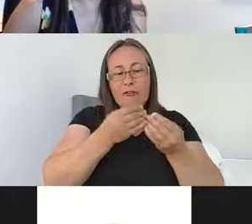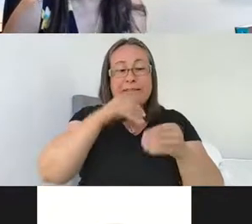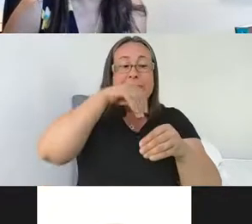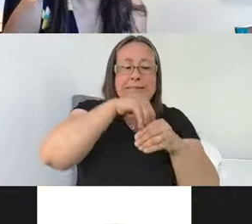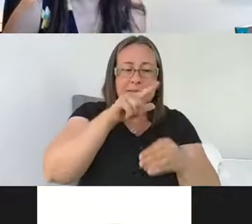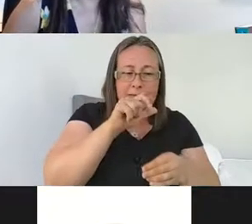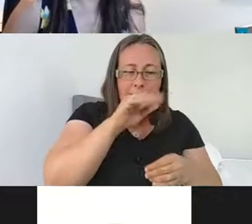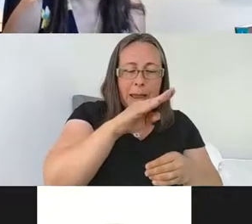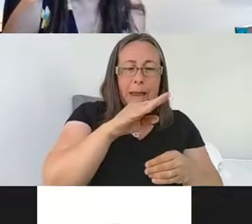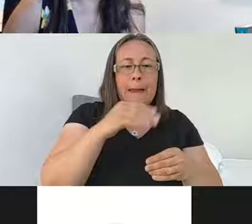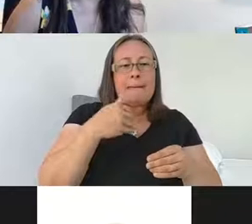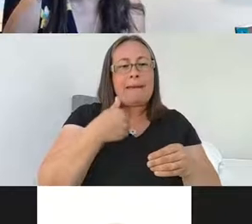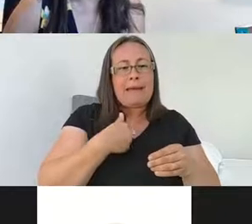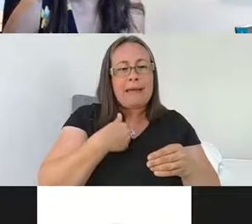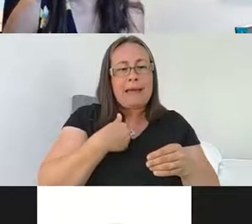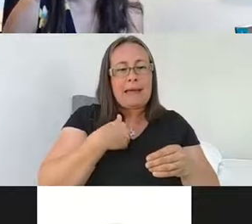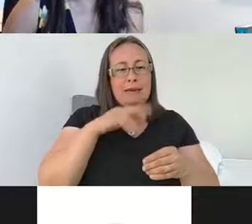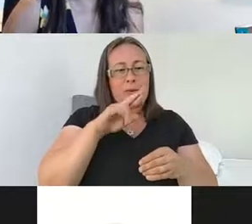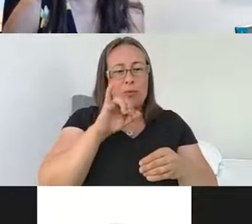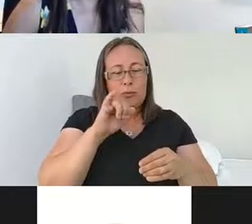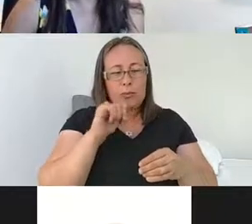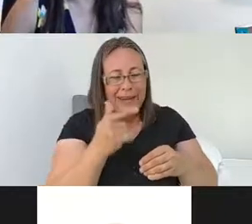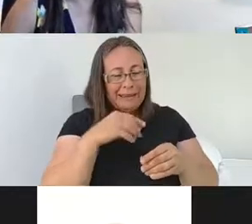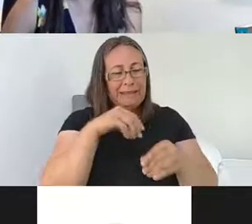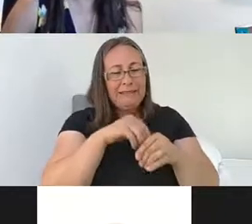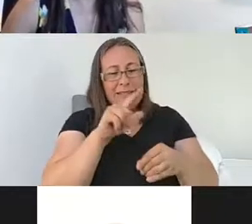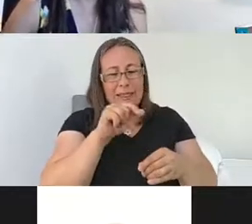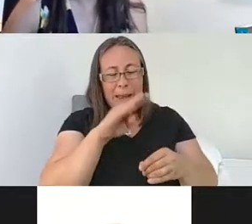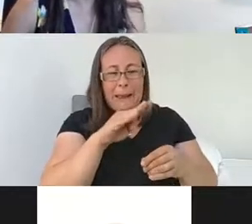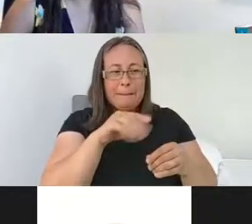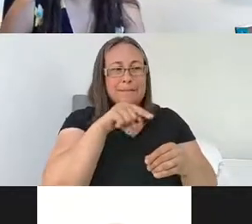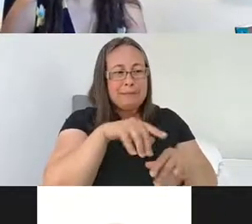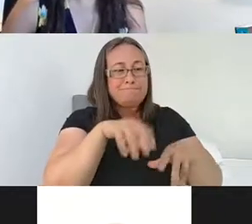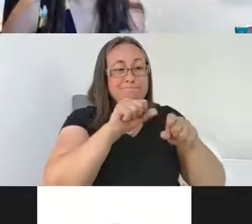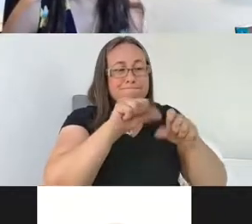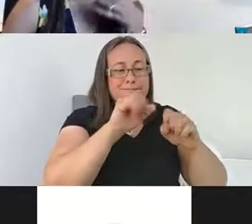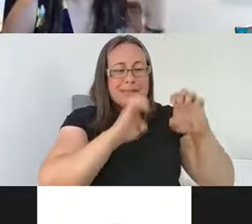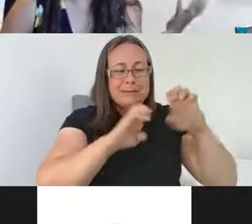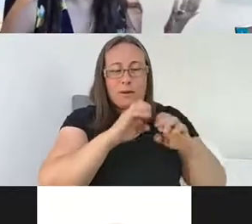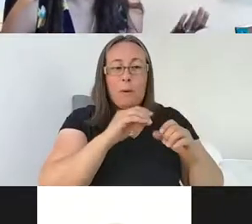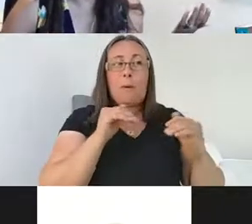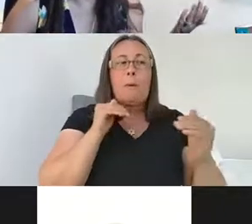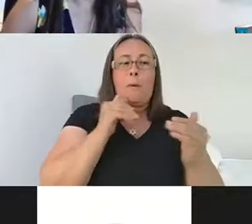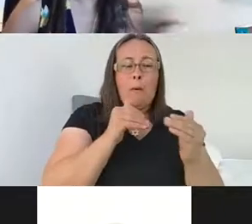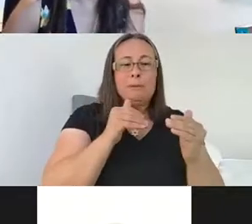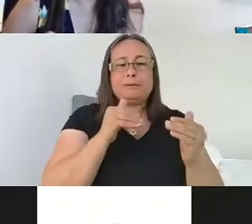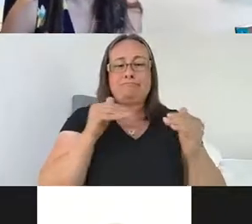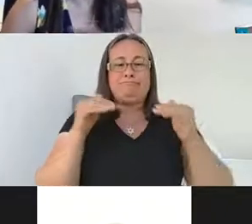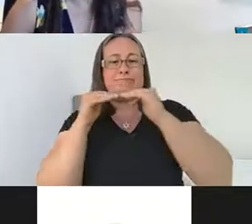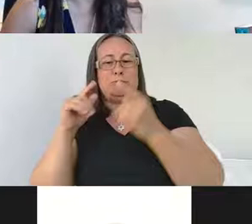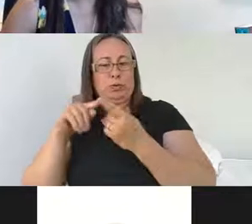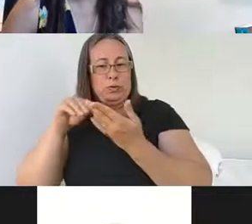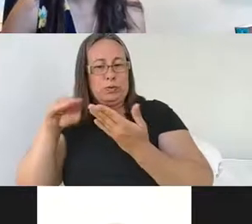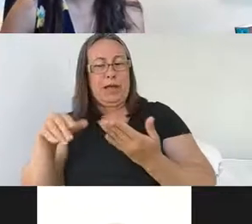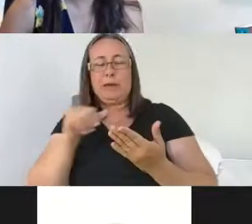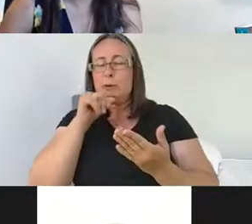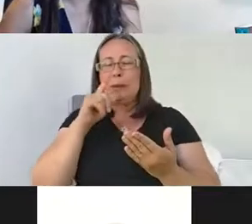he had a rig in his lab and did experiments almost as much as the students and postdocs, which again, I don't think I fully appreciated until I left